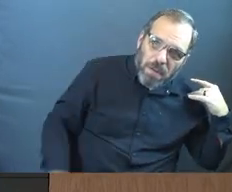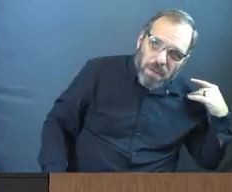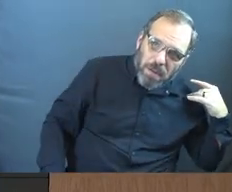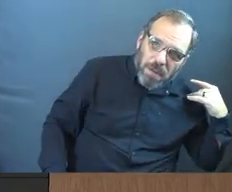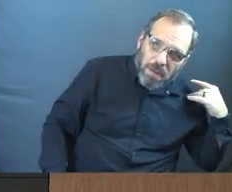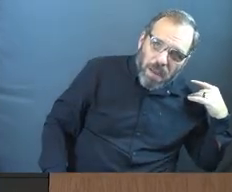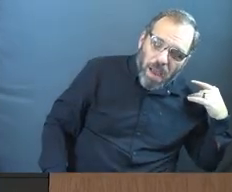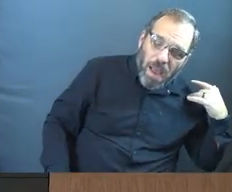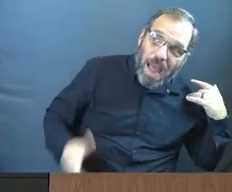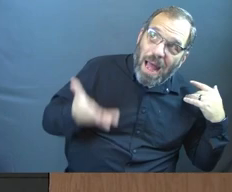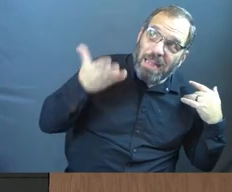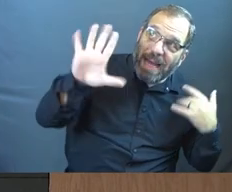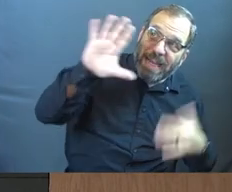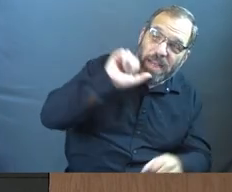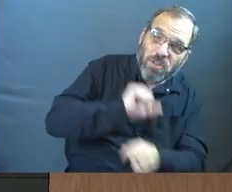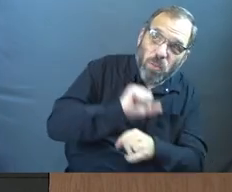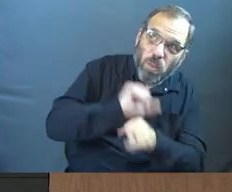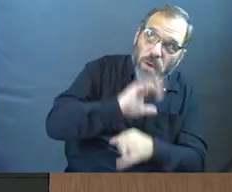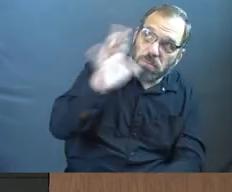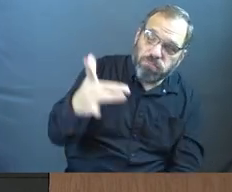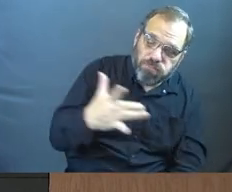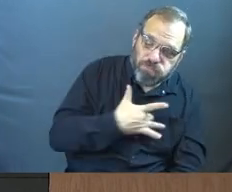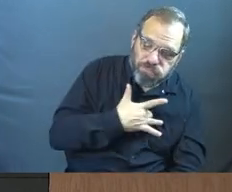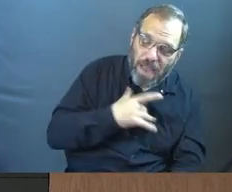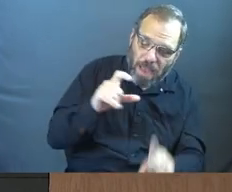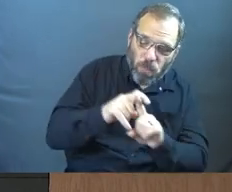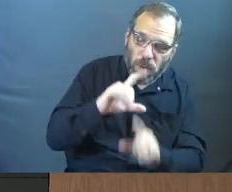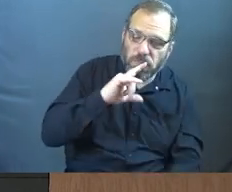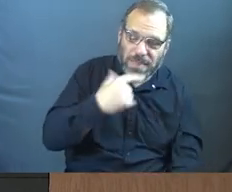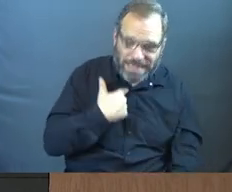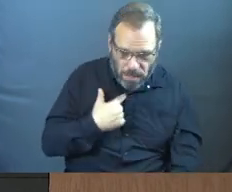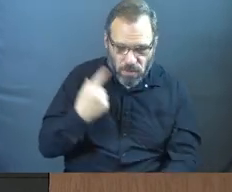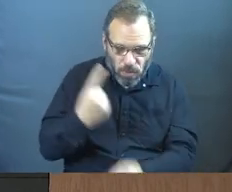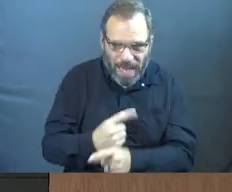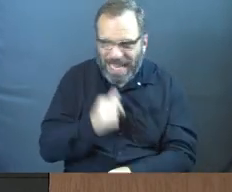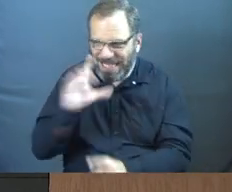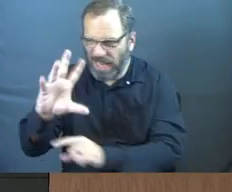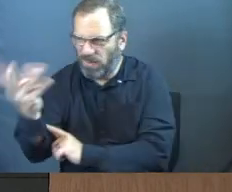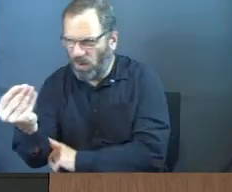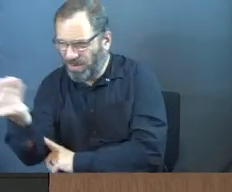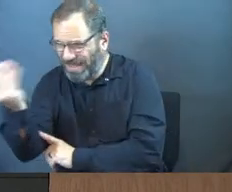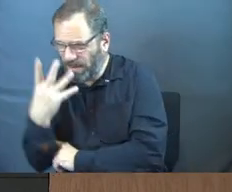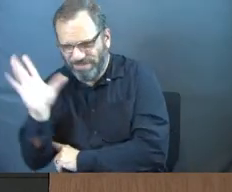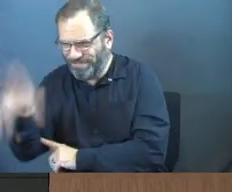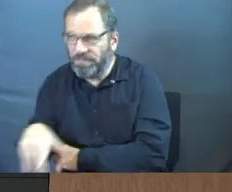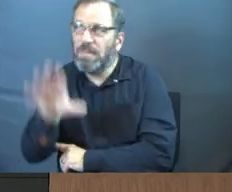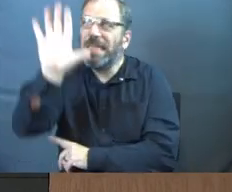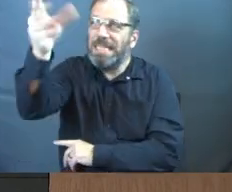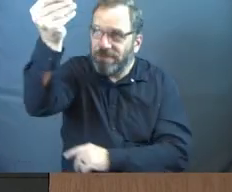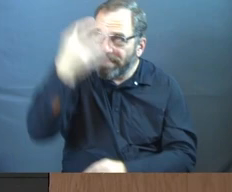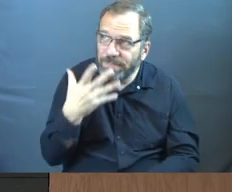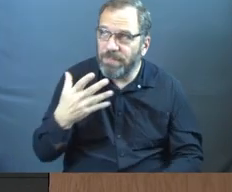We got to let God's word confront us and we got to let God's word tell us what's what instead of our culture telling us what's what.